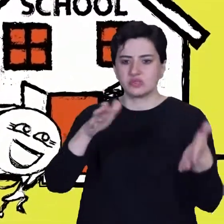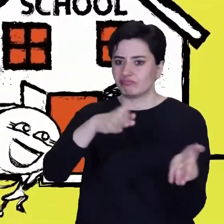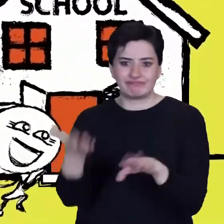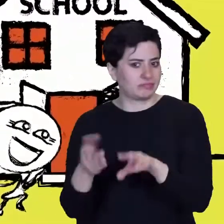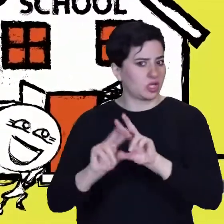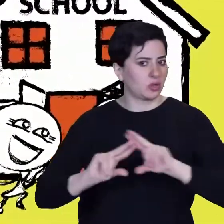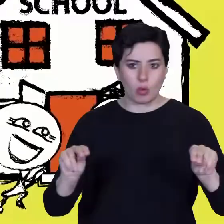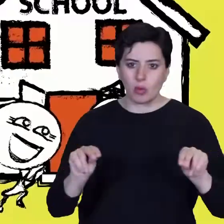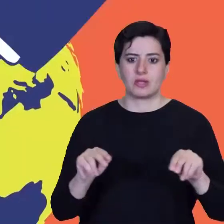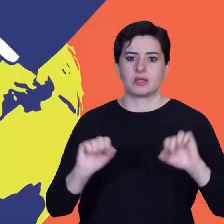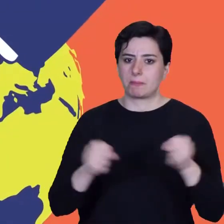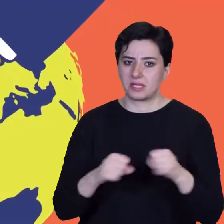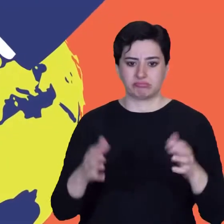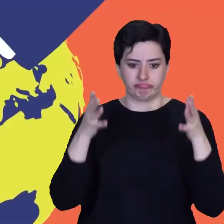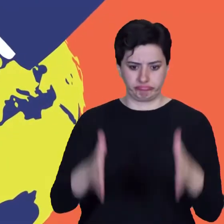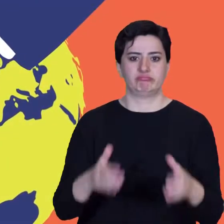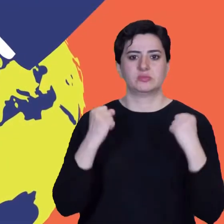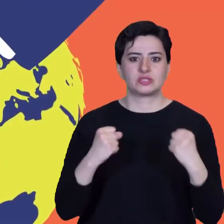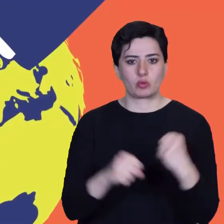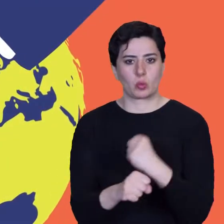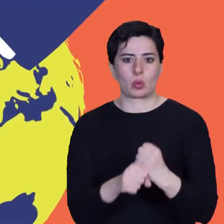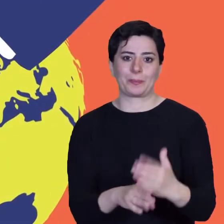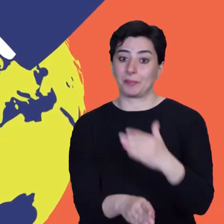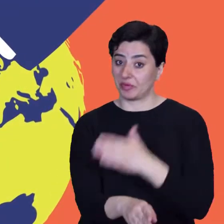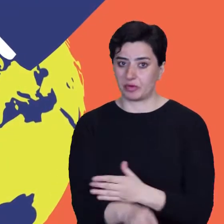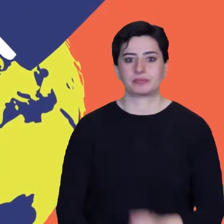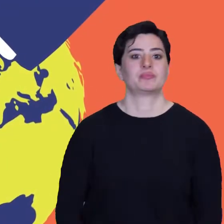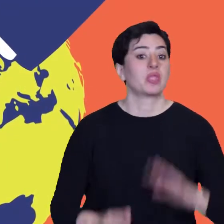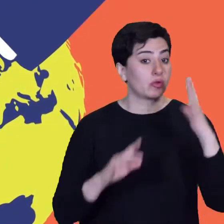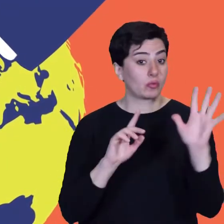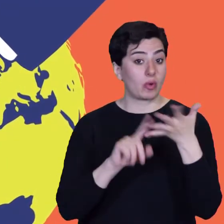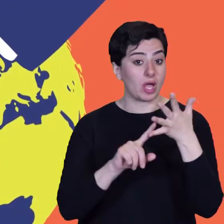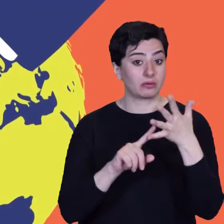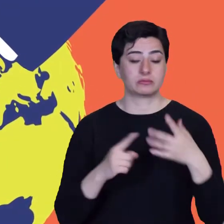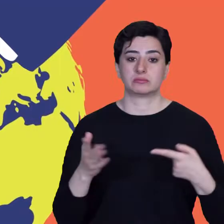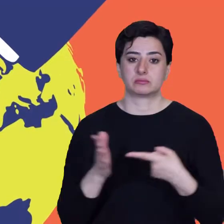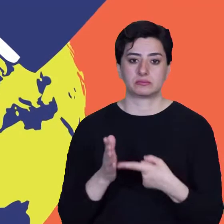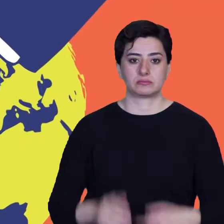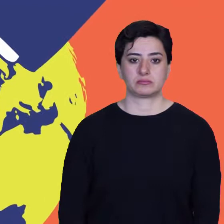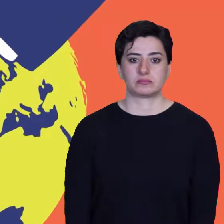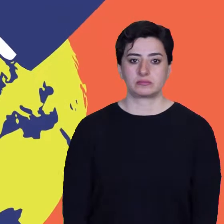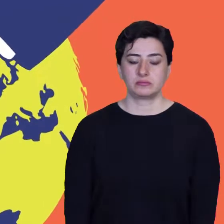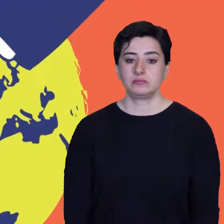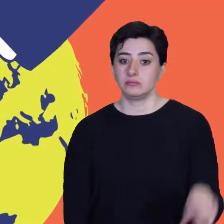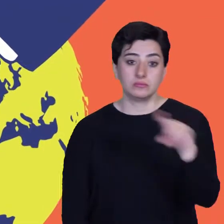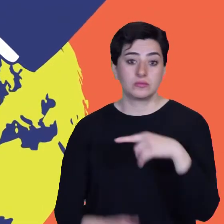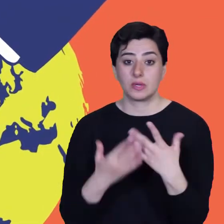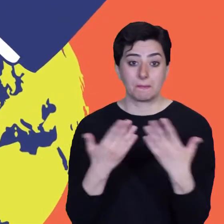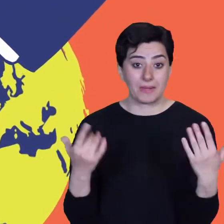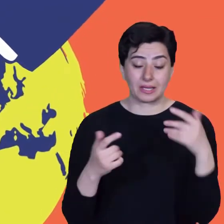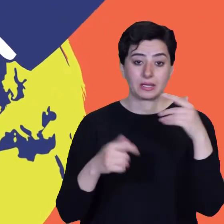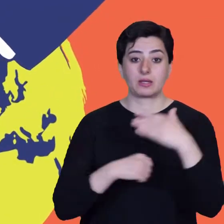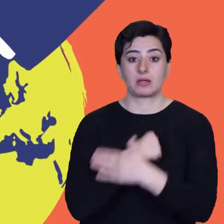2030. Target five. Two men's arms shaking hands in front of a drawing of the globe. Make sure lots more